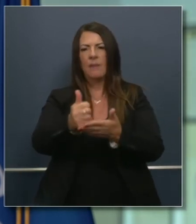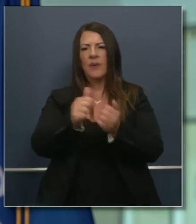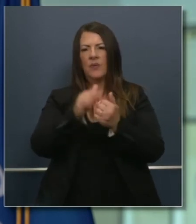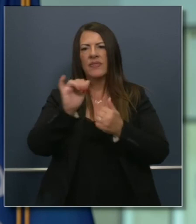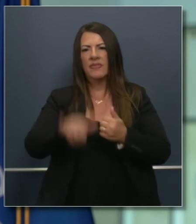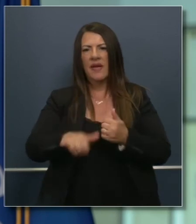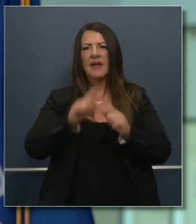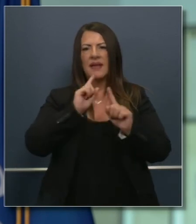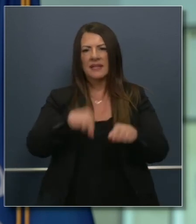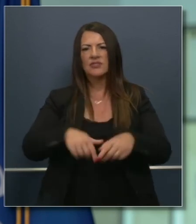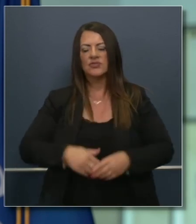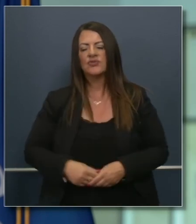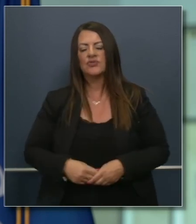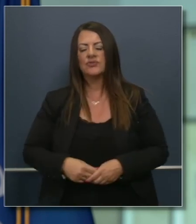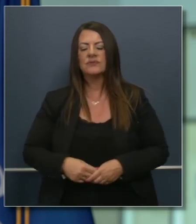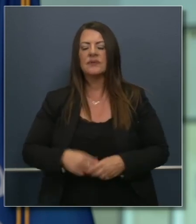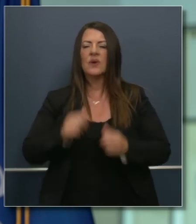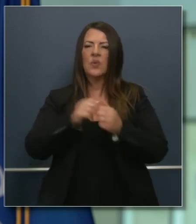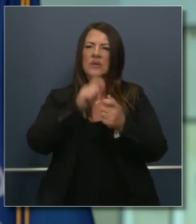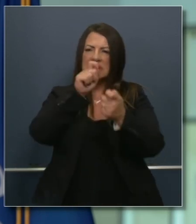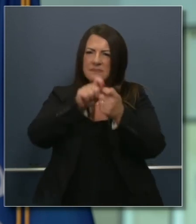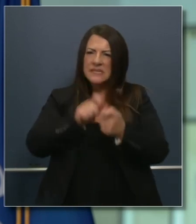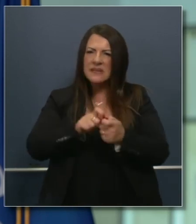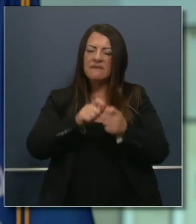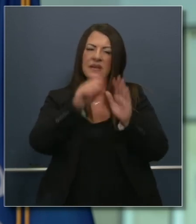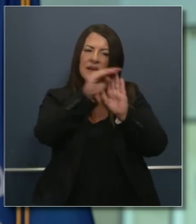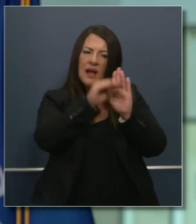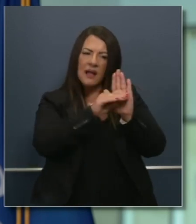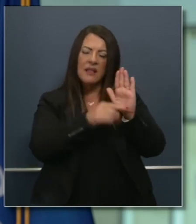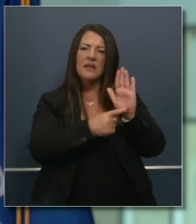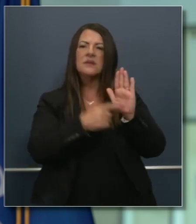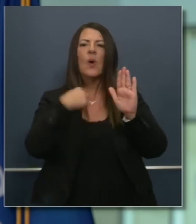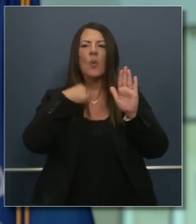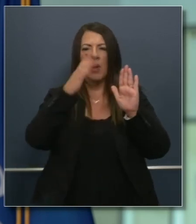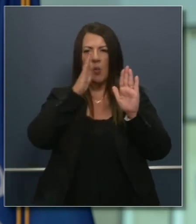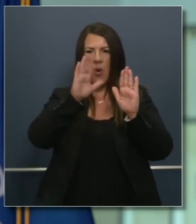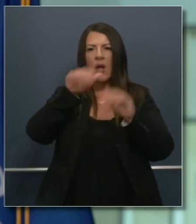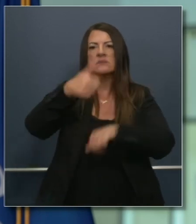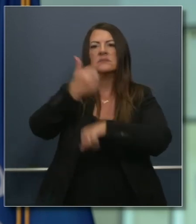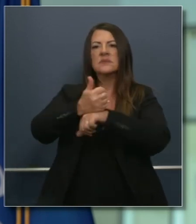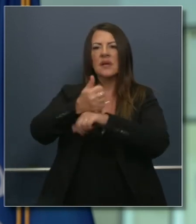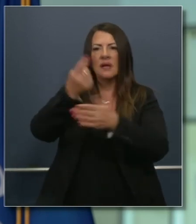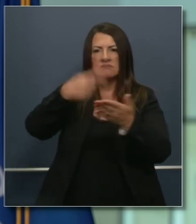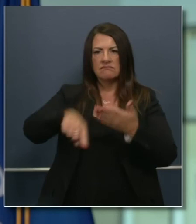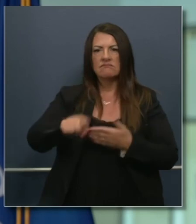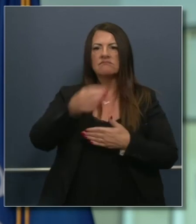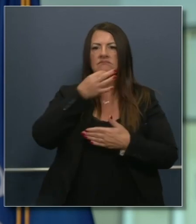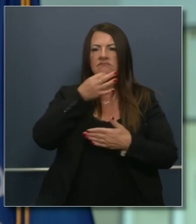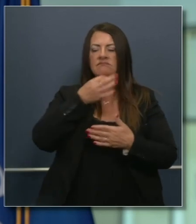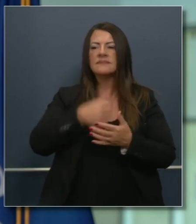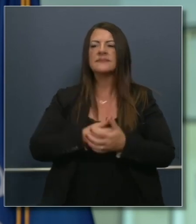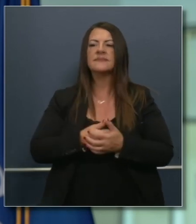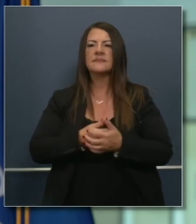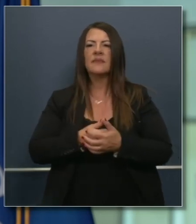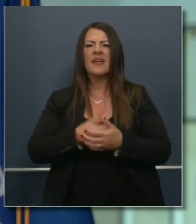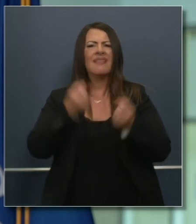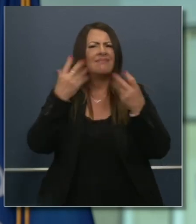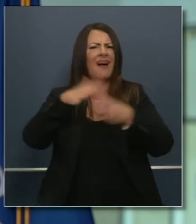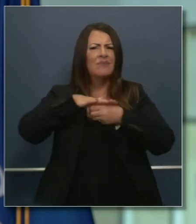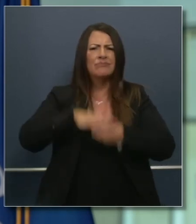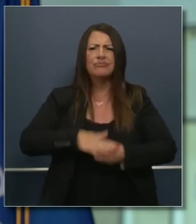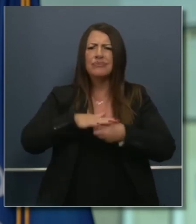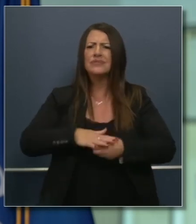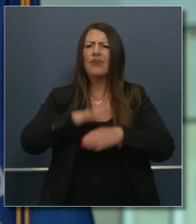but moreover, some of the more specific prescriptive guidelines we'll be putting out. Again, a lot of pressure, a lot of anxiety on parents,